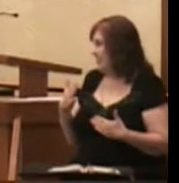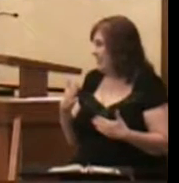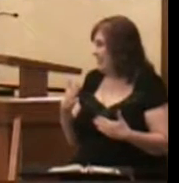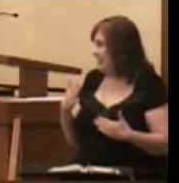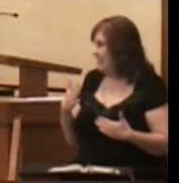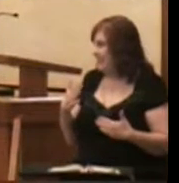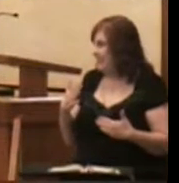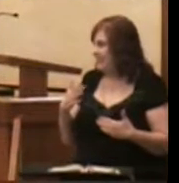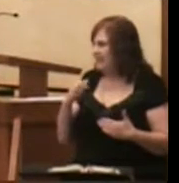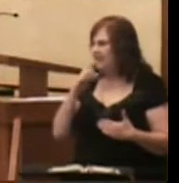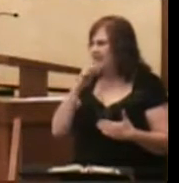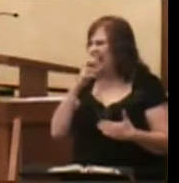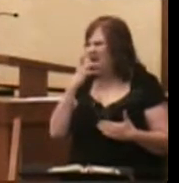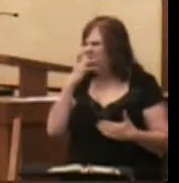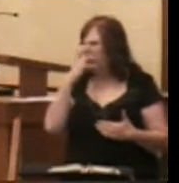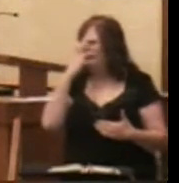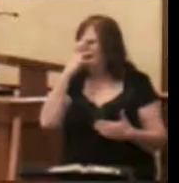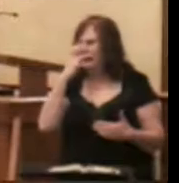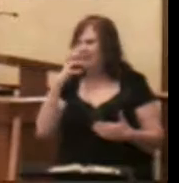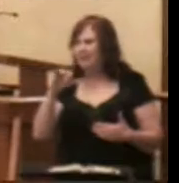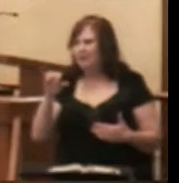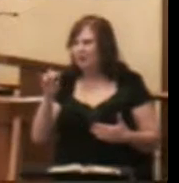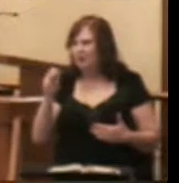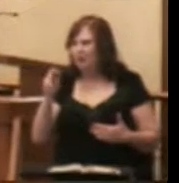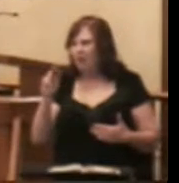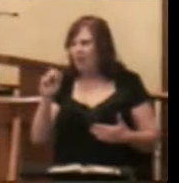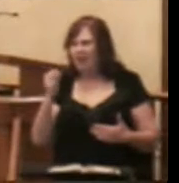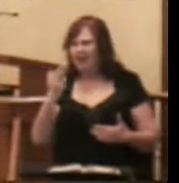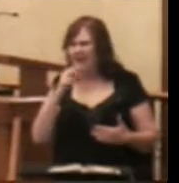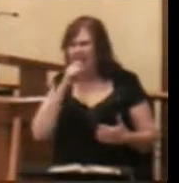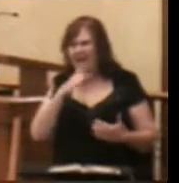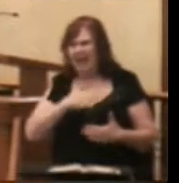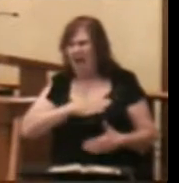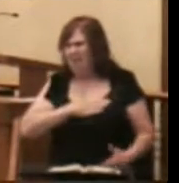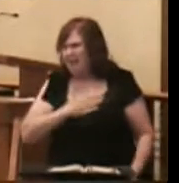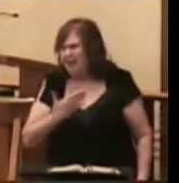Not grumpy Jonah. He's unhappy.